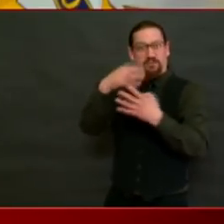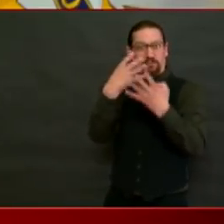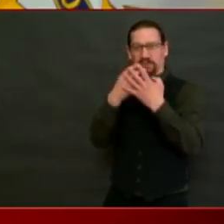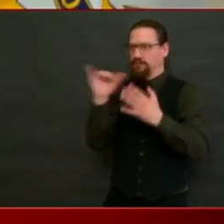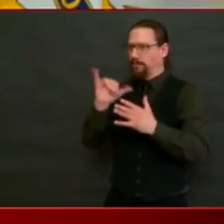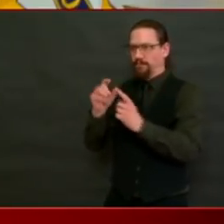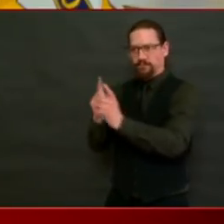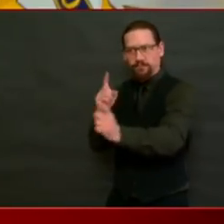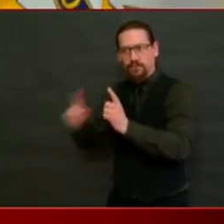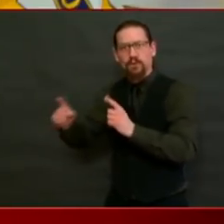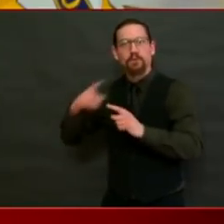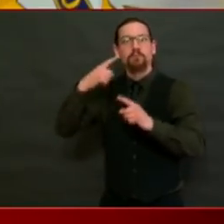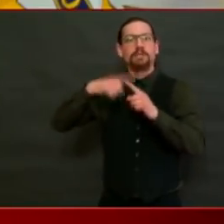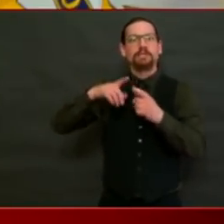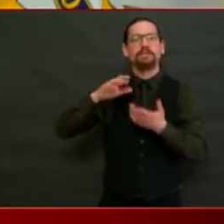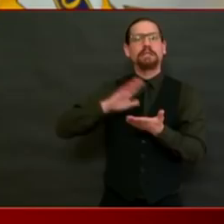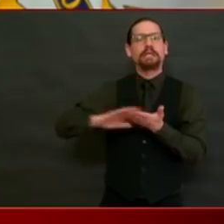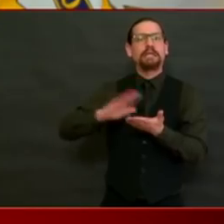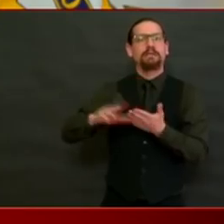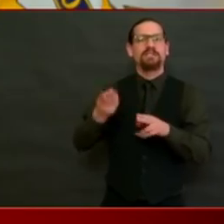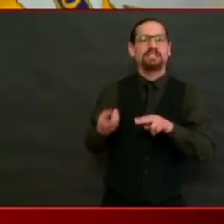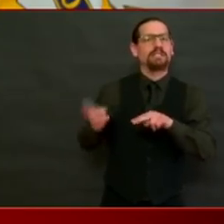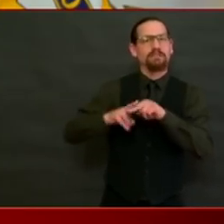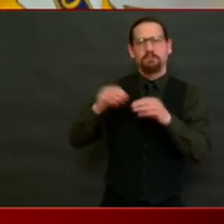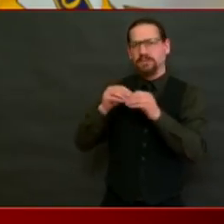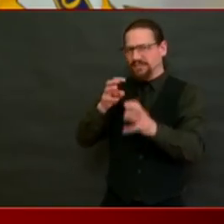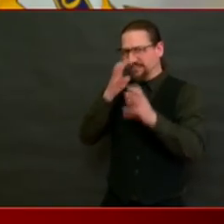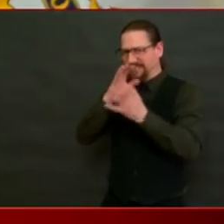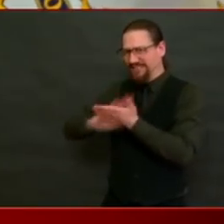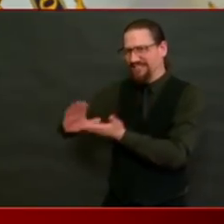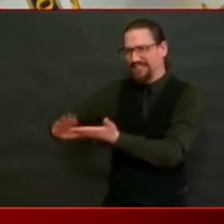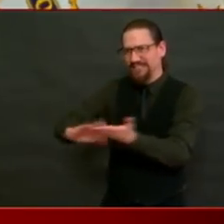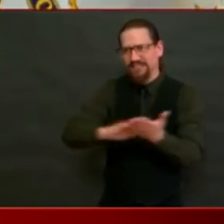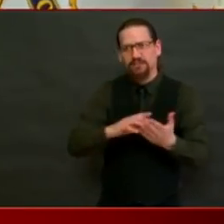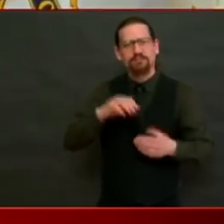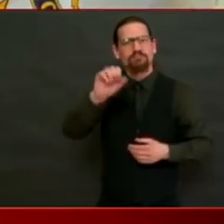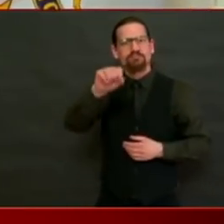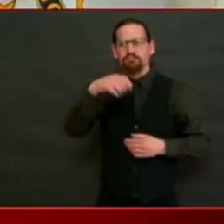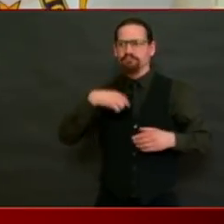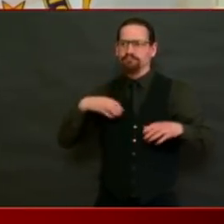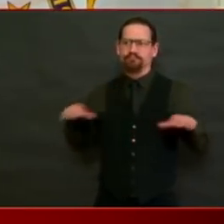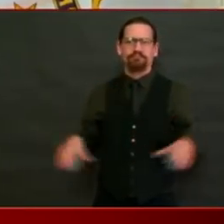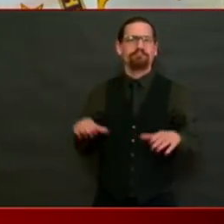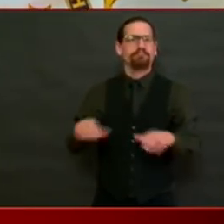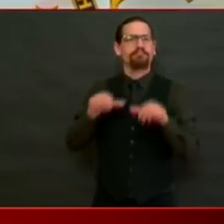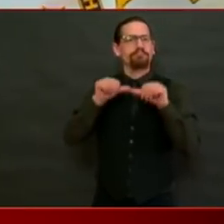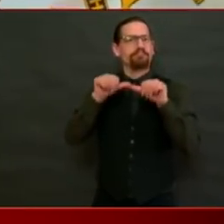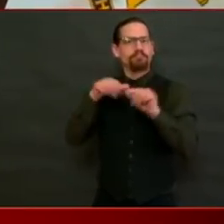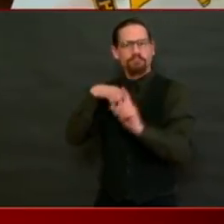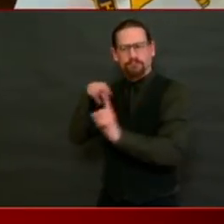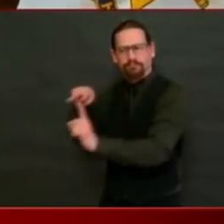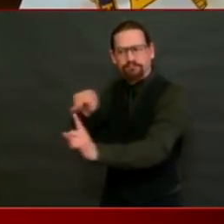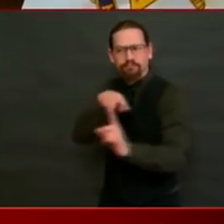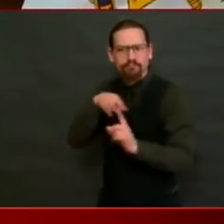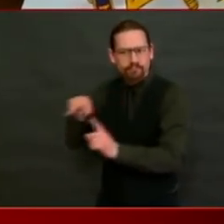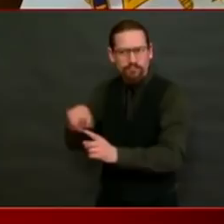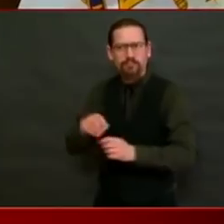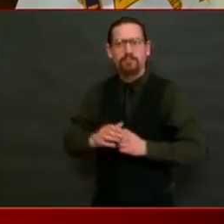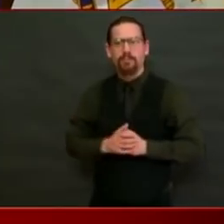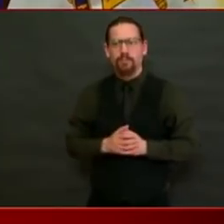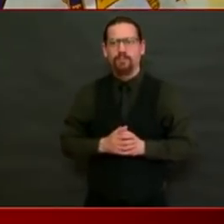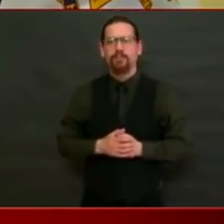yes, but like everything, we'll continue to monitor it. The next question is from Elizabeth Graham of PBN, and this was